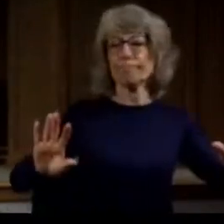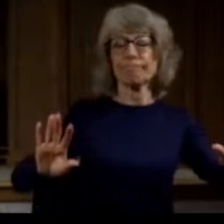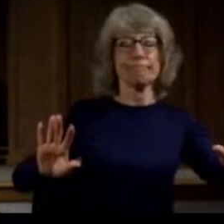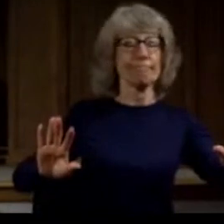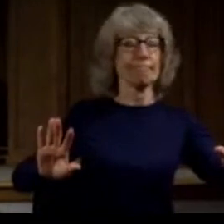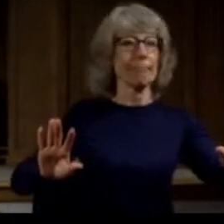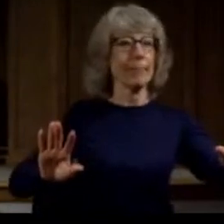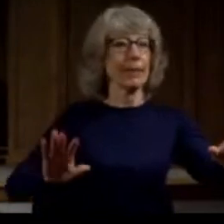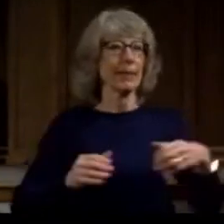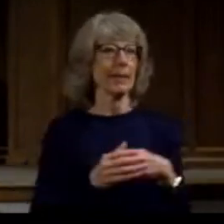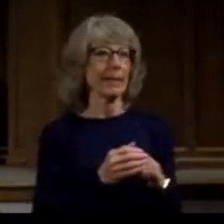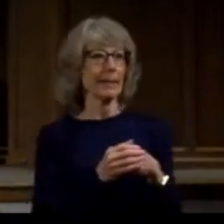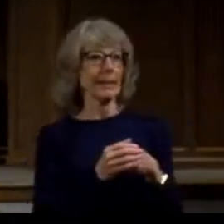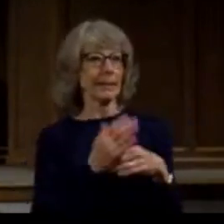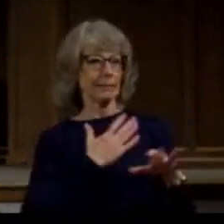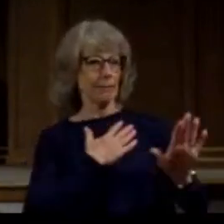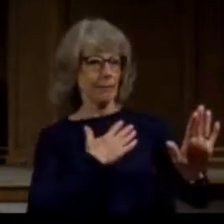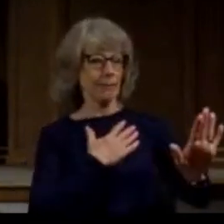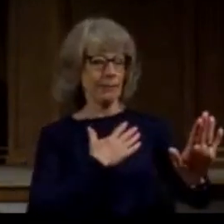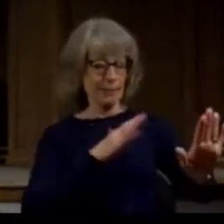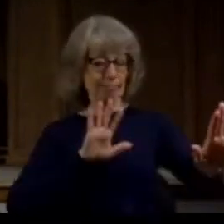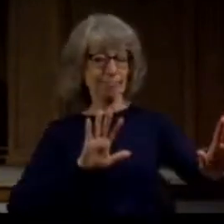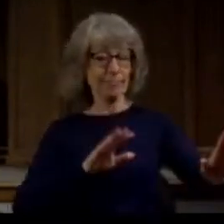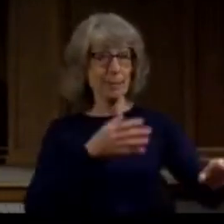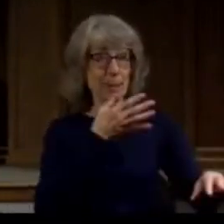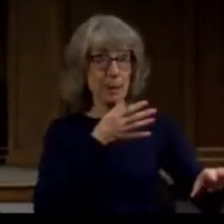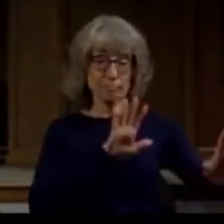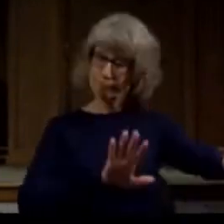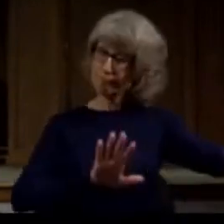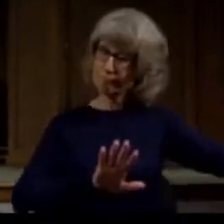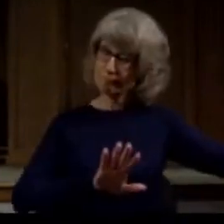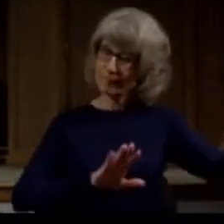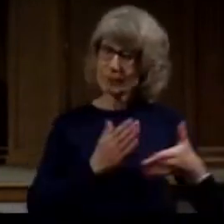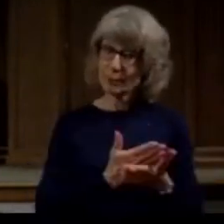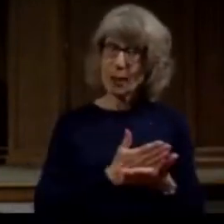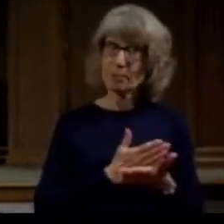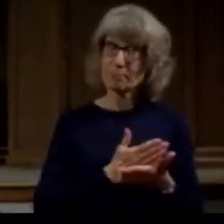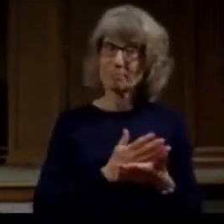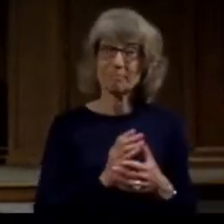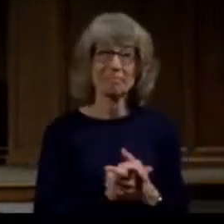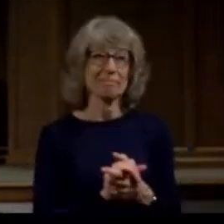her hands out on our chests and said stop it